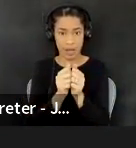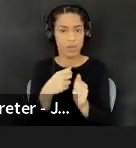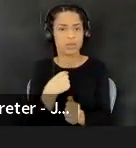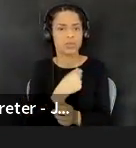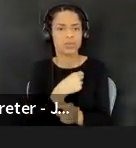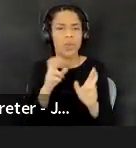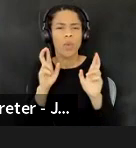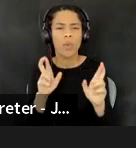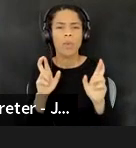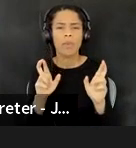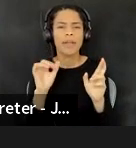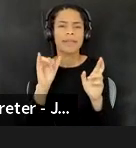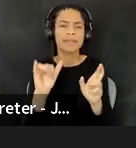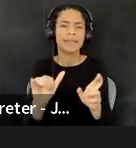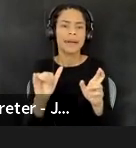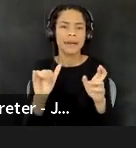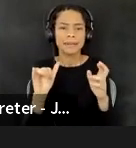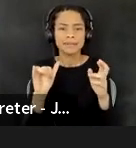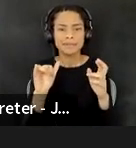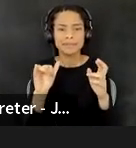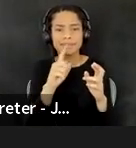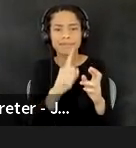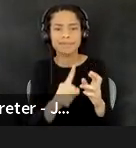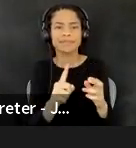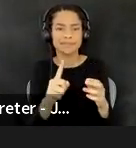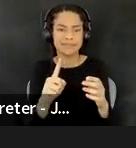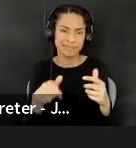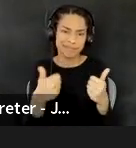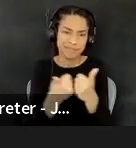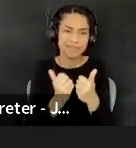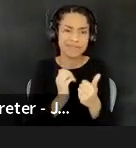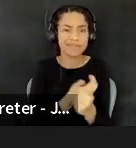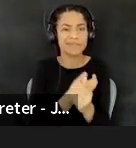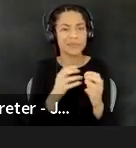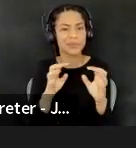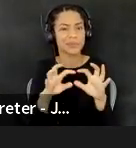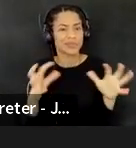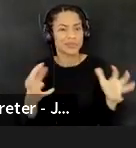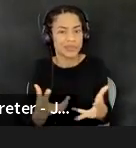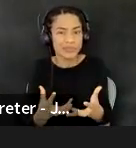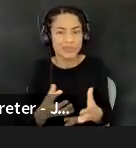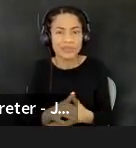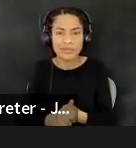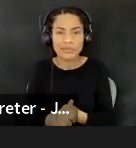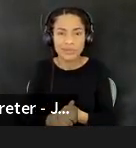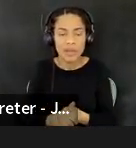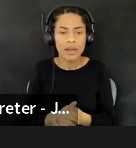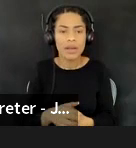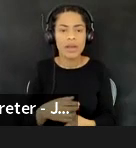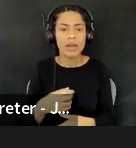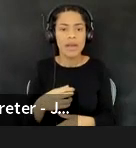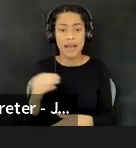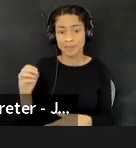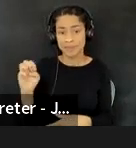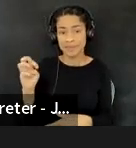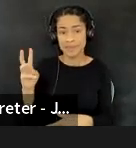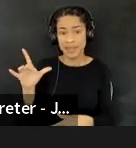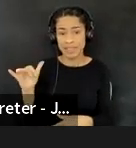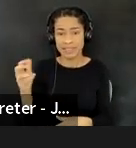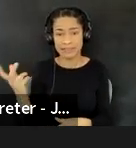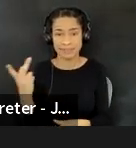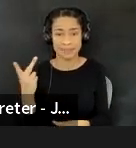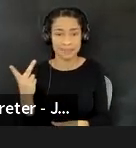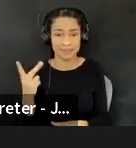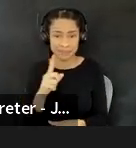intersect and challenge, uh, an entire worldview. So that we were, um, I think what Emily and I were really hoping to do